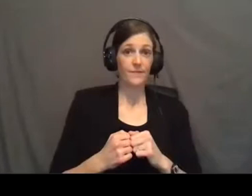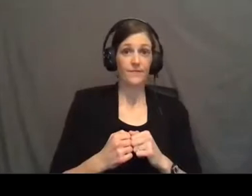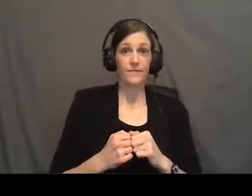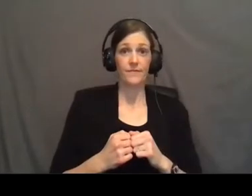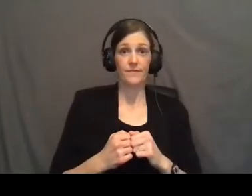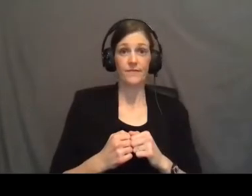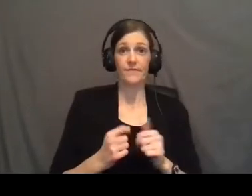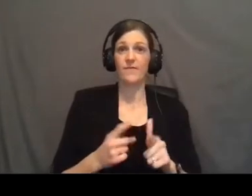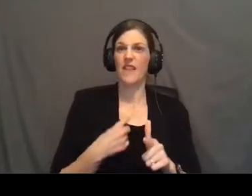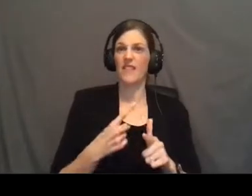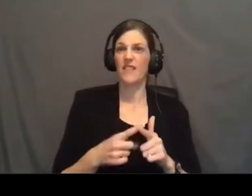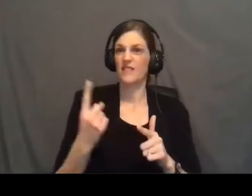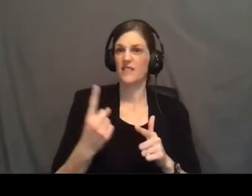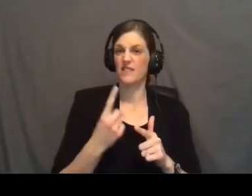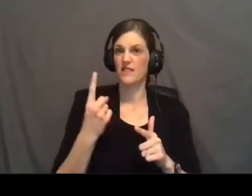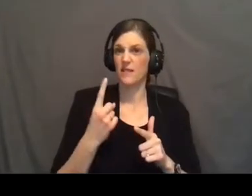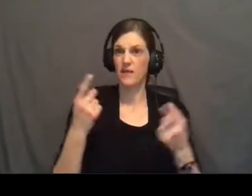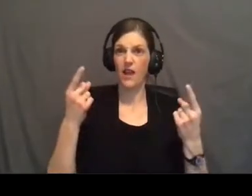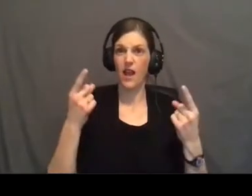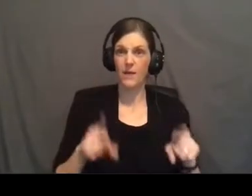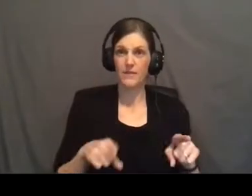and then something unheard of happens.